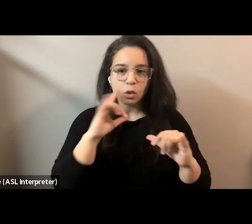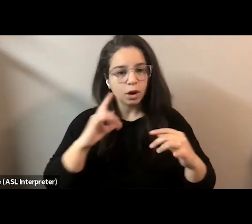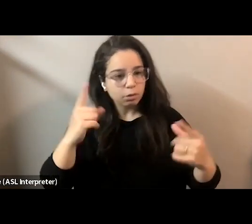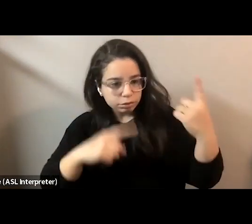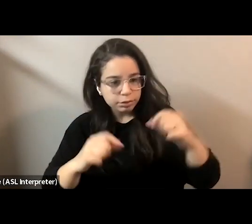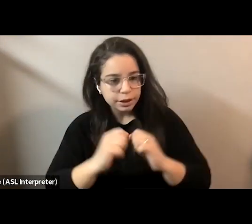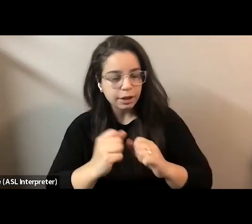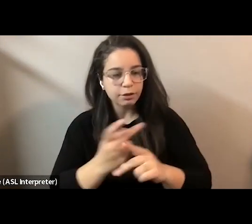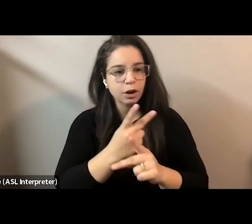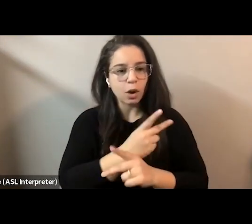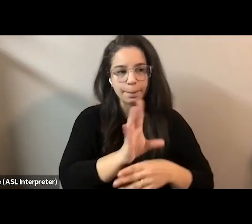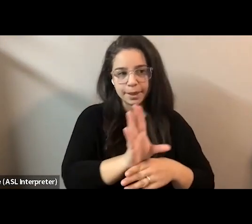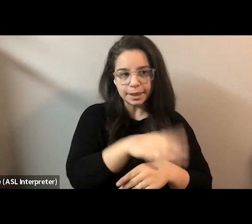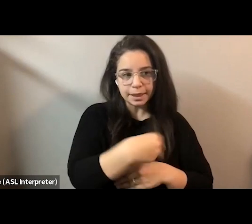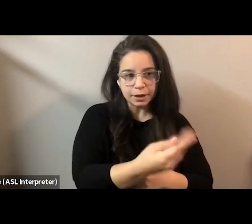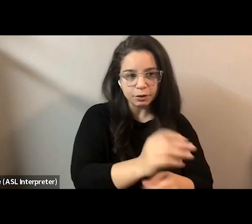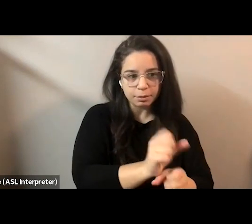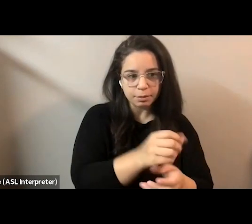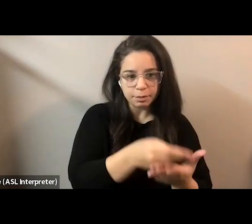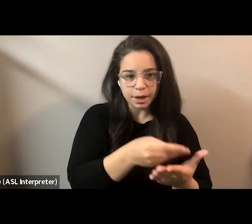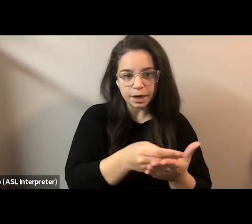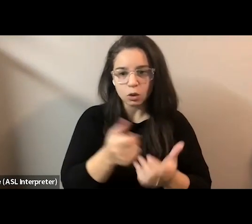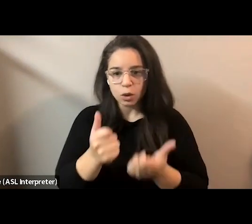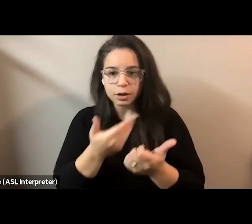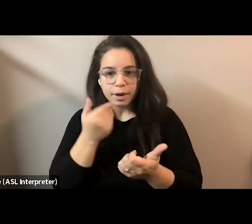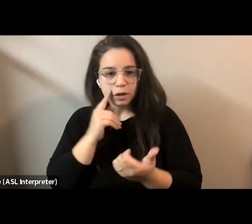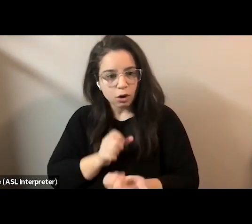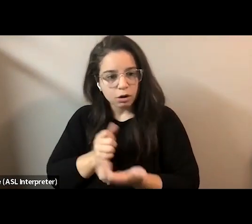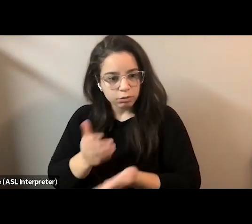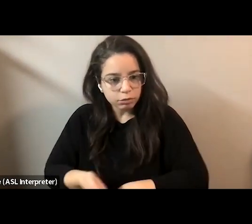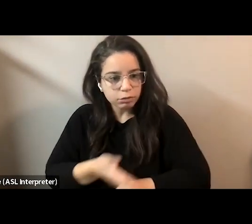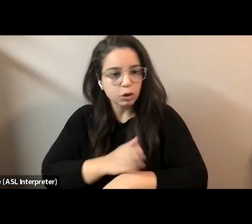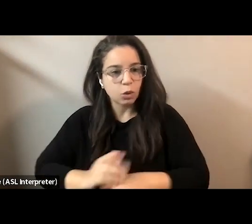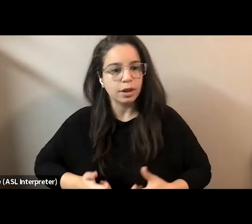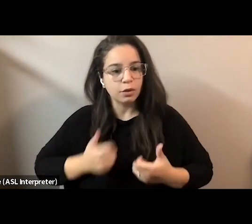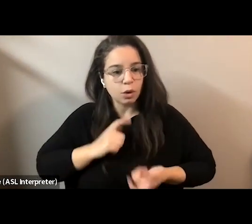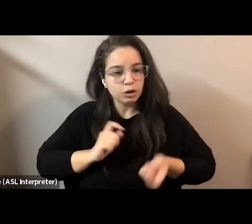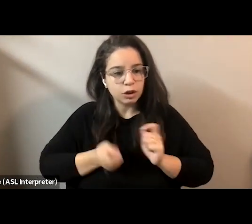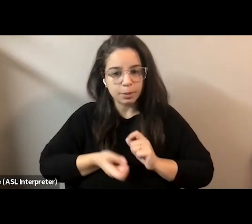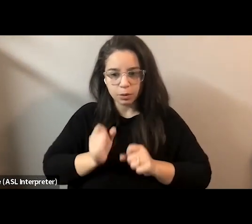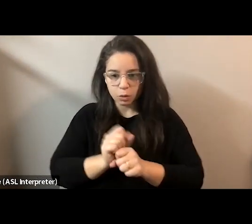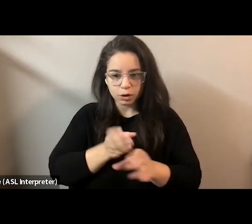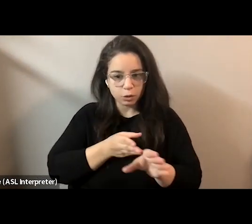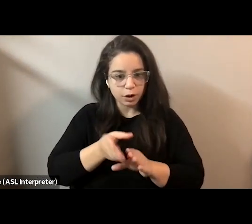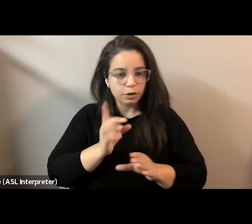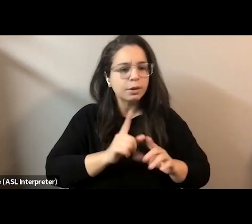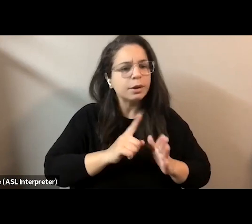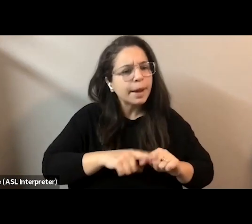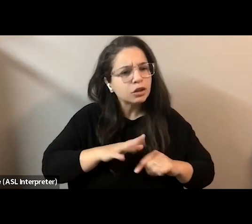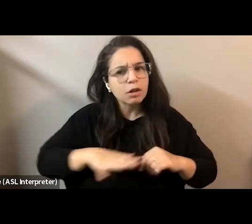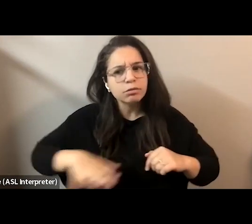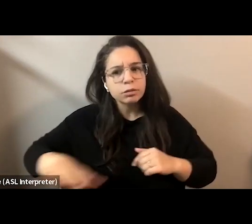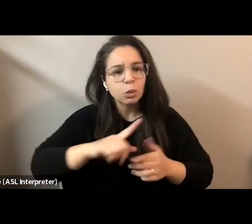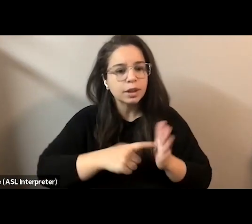um get money and how we want to earn a living we can help shape the workforce based on needs and priorities um we know diversity is our